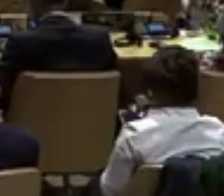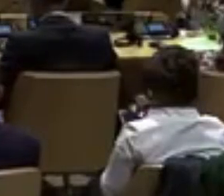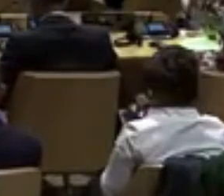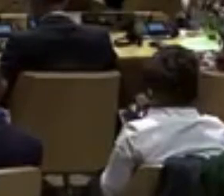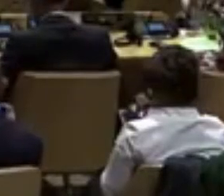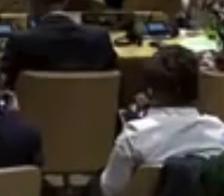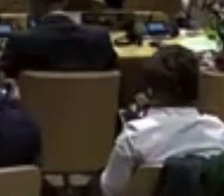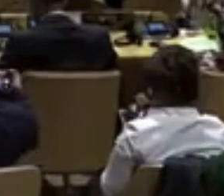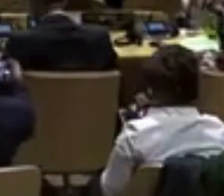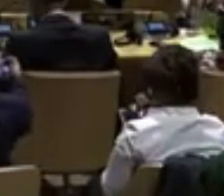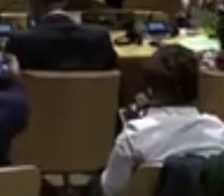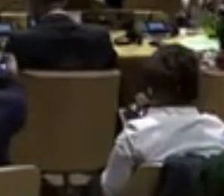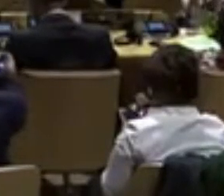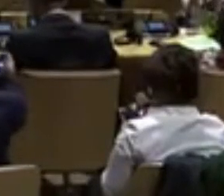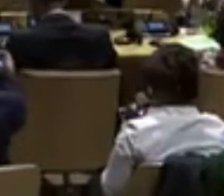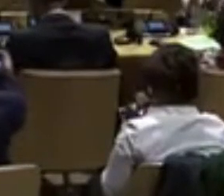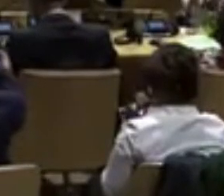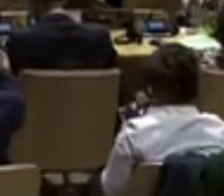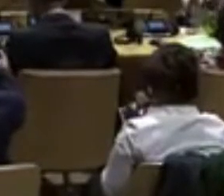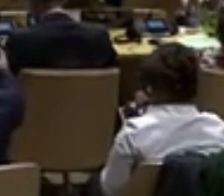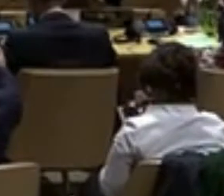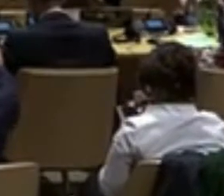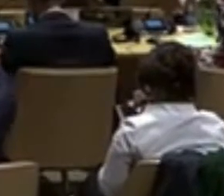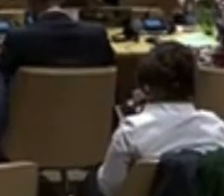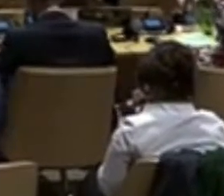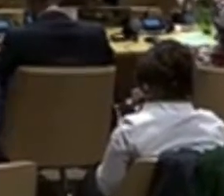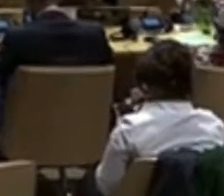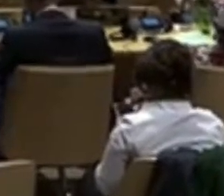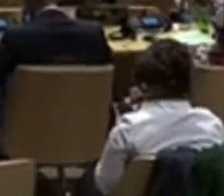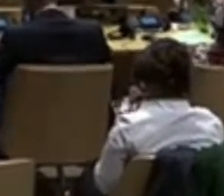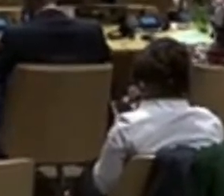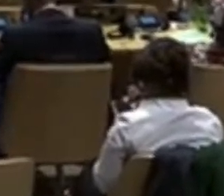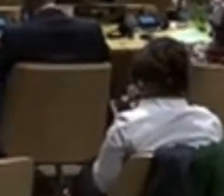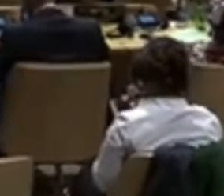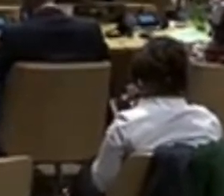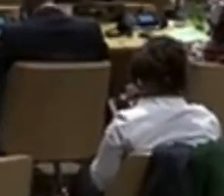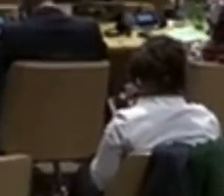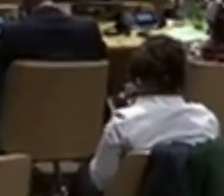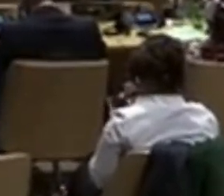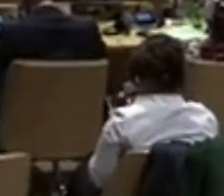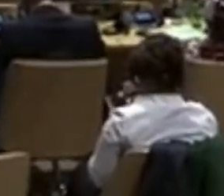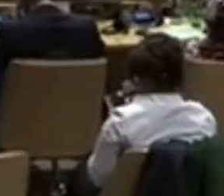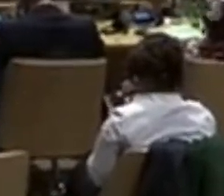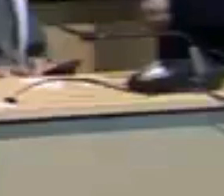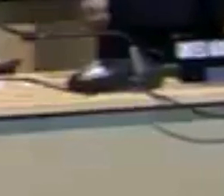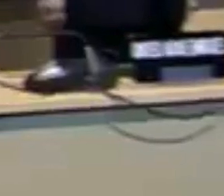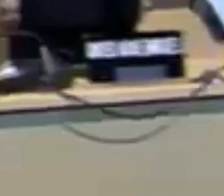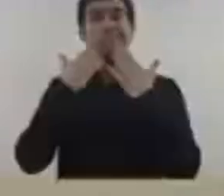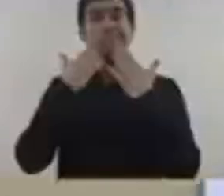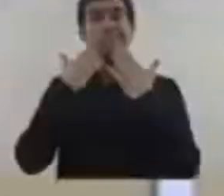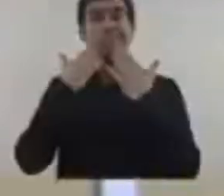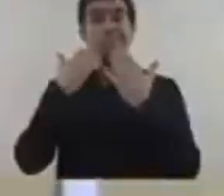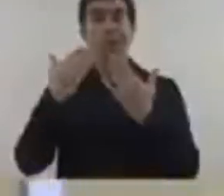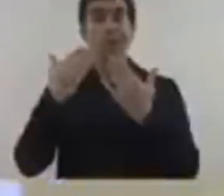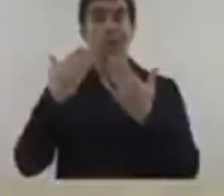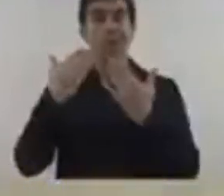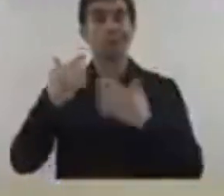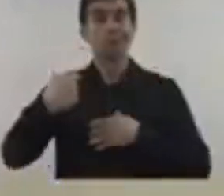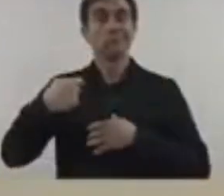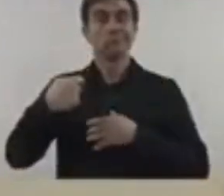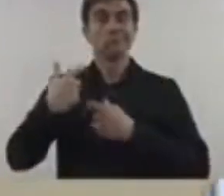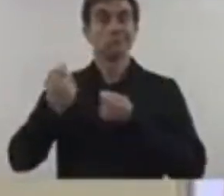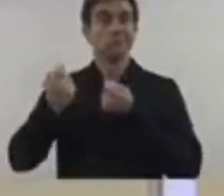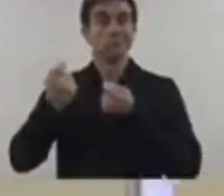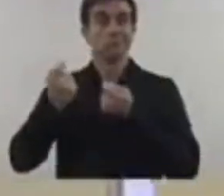Thank you, Mr. Secretary General. It is a pleasure to invite Ms. Maimouna Mohd-Sharif, Mayor of Kuala Lumpur and